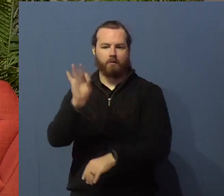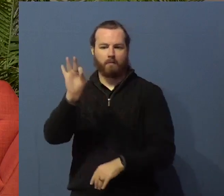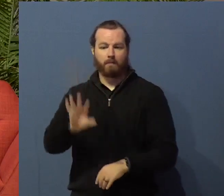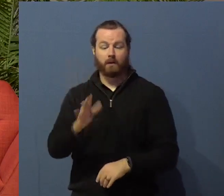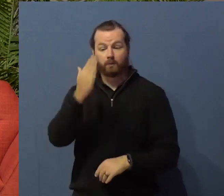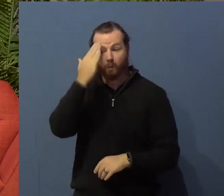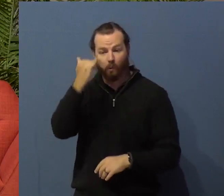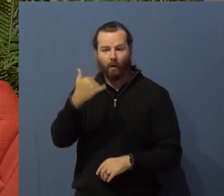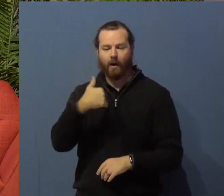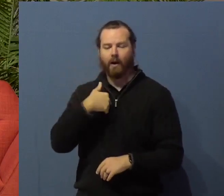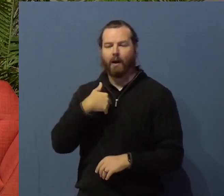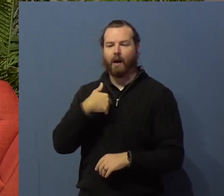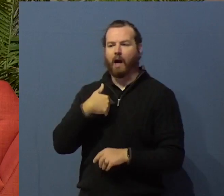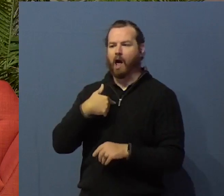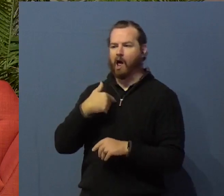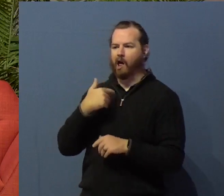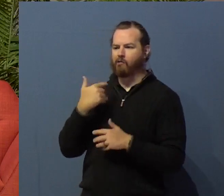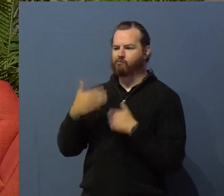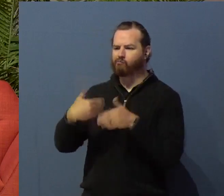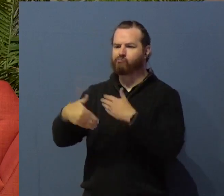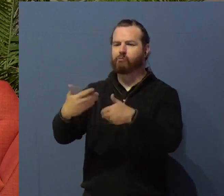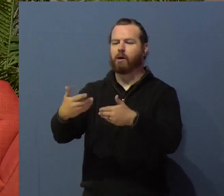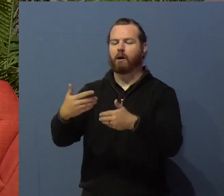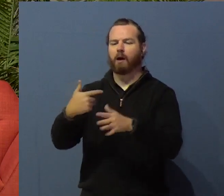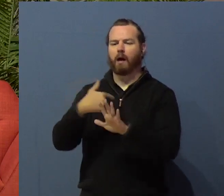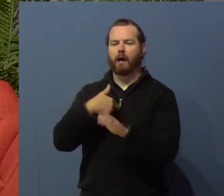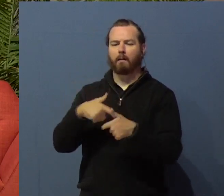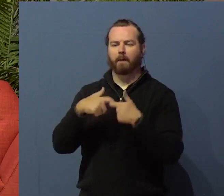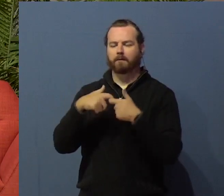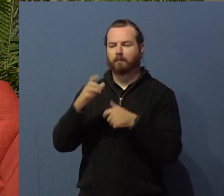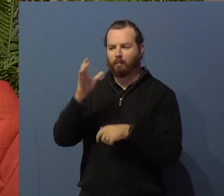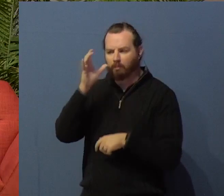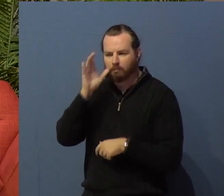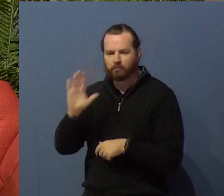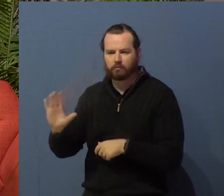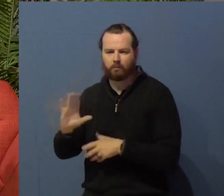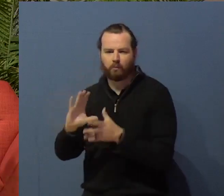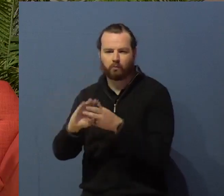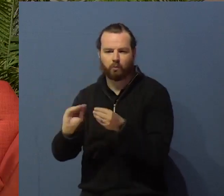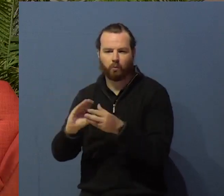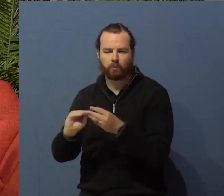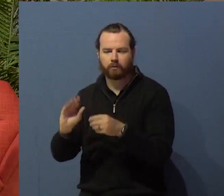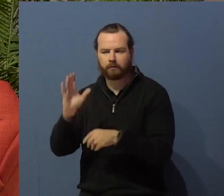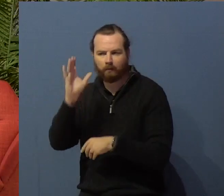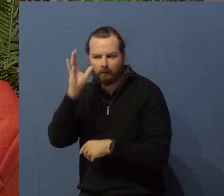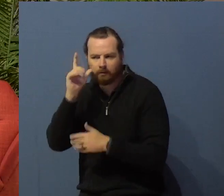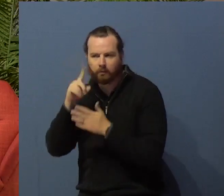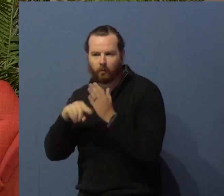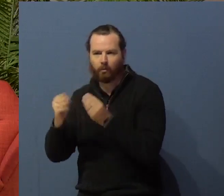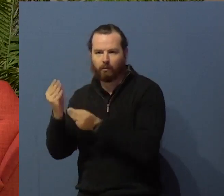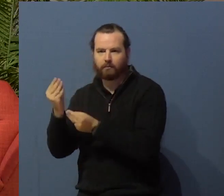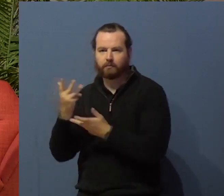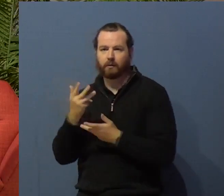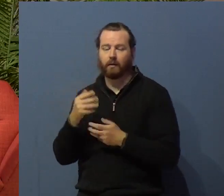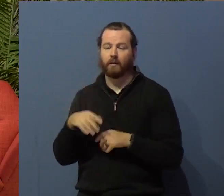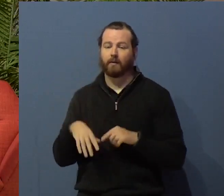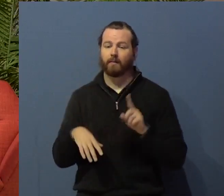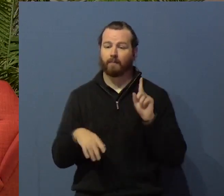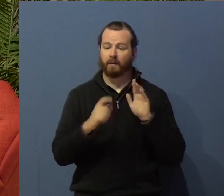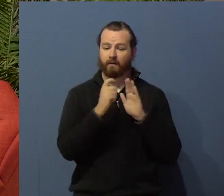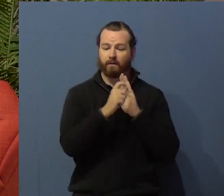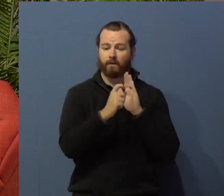they had to say. And I realized something. If you take look at that verse I have up there from 2 Samuel, that's the life of Mephibosheth.